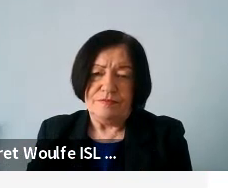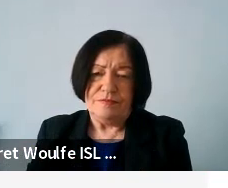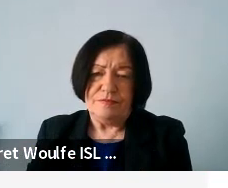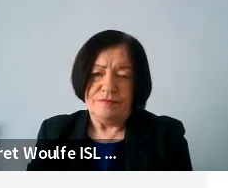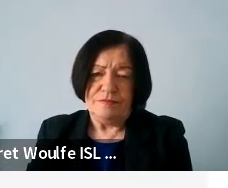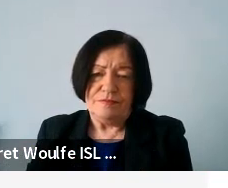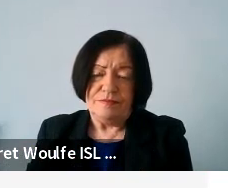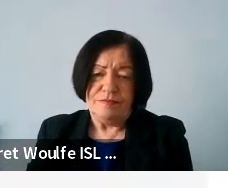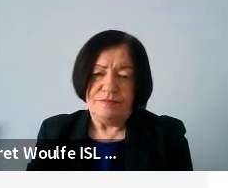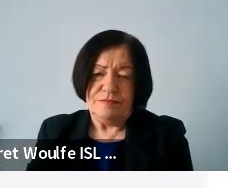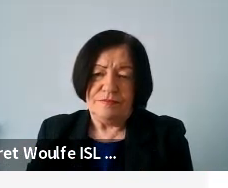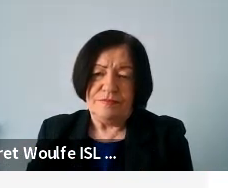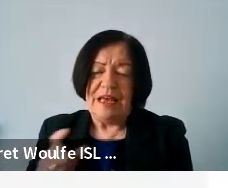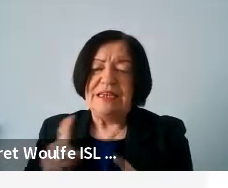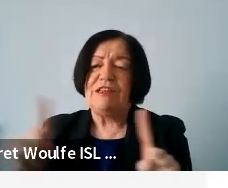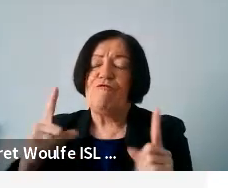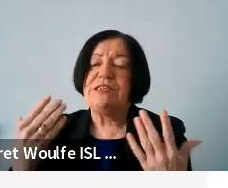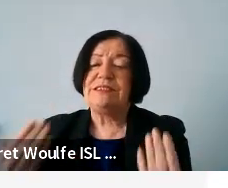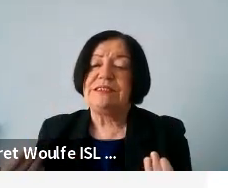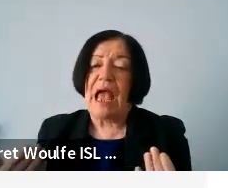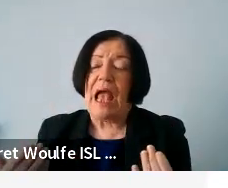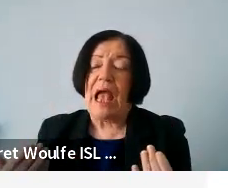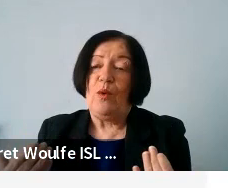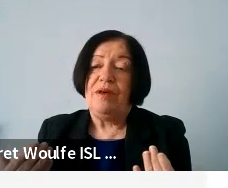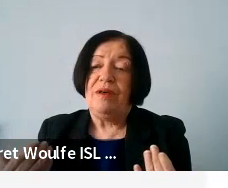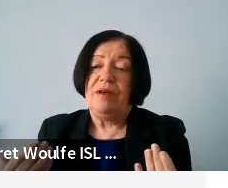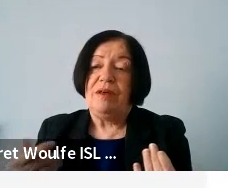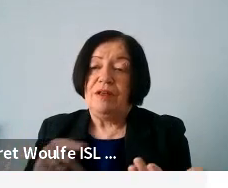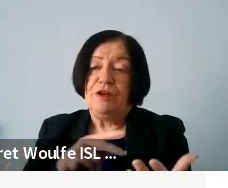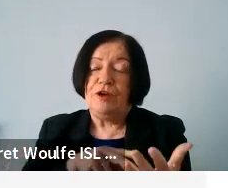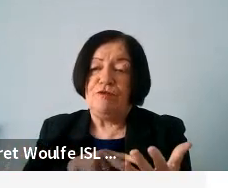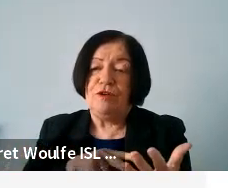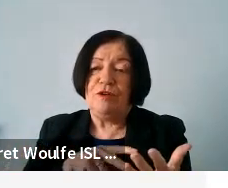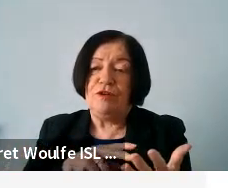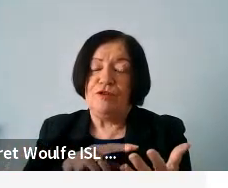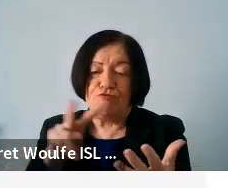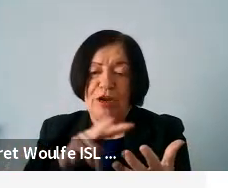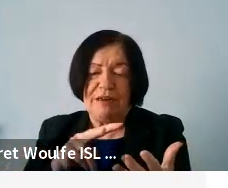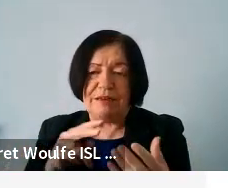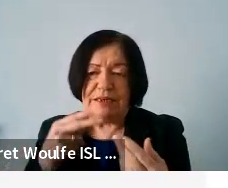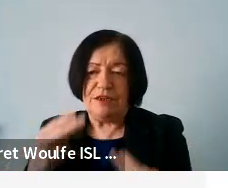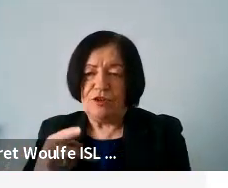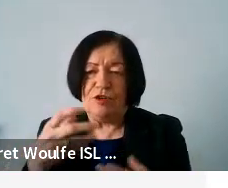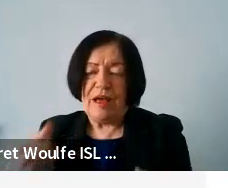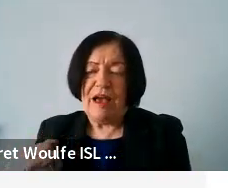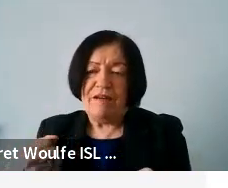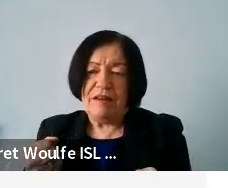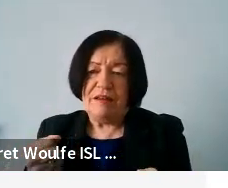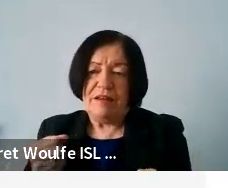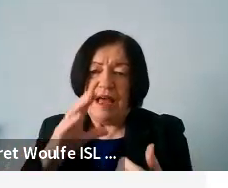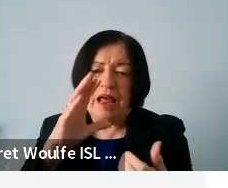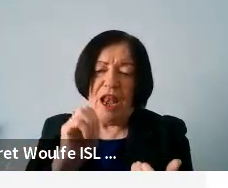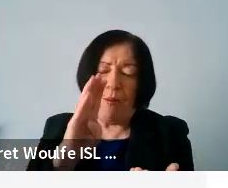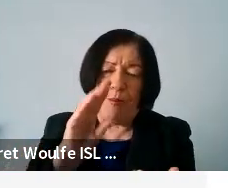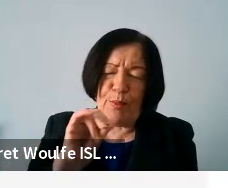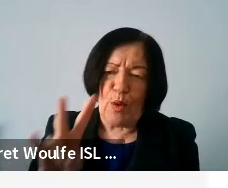I think the difference is that now the reading required you to have a pencil, a book, you